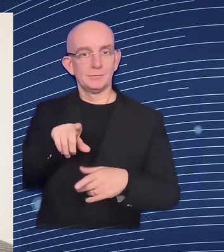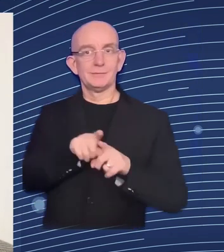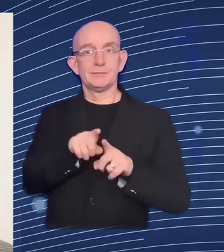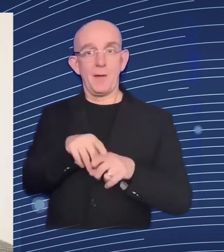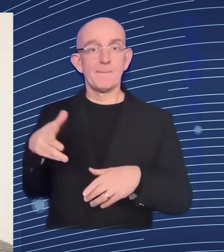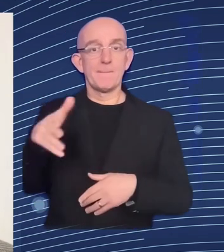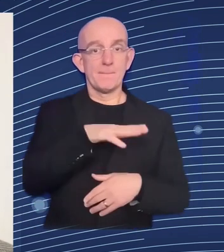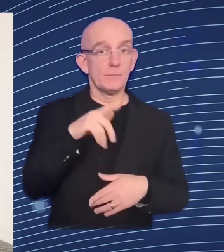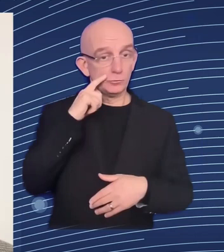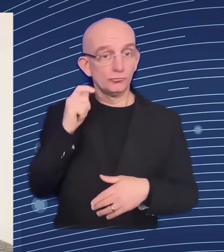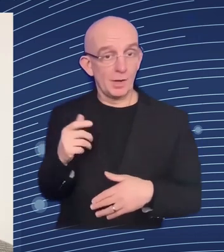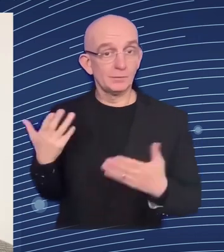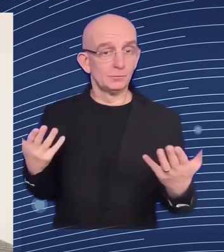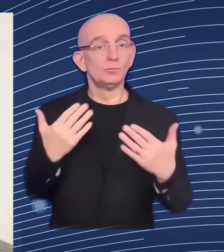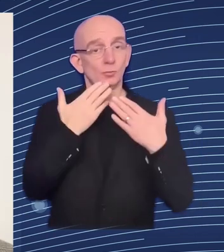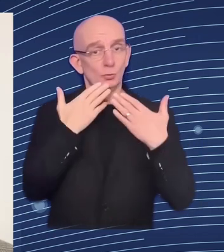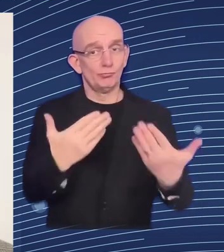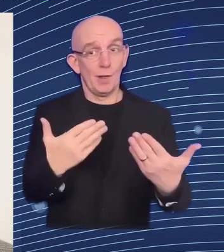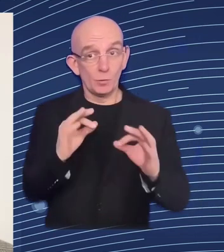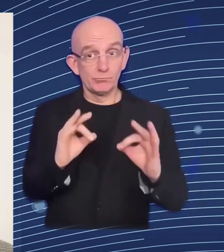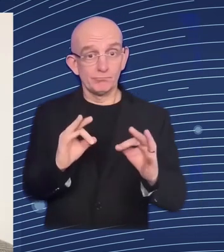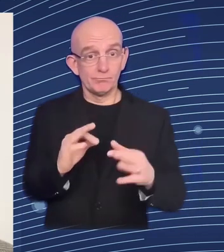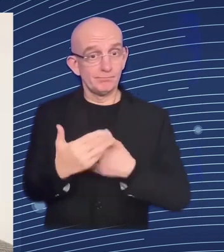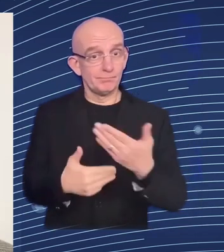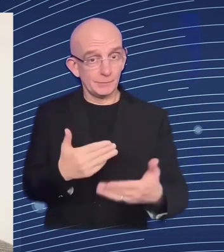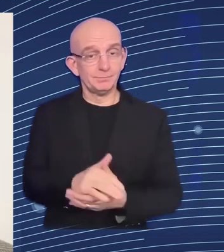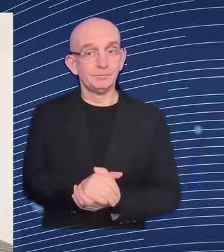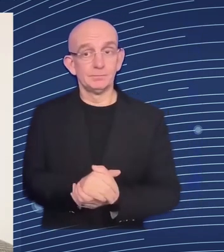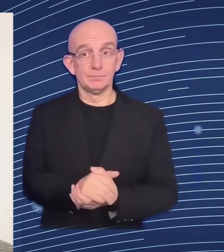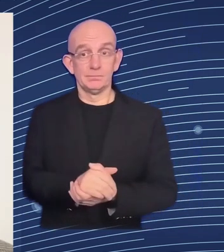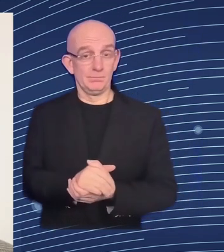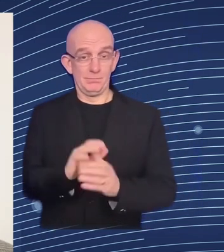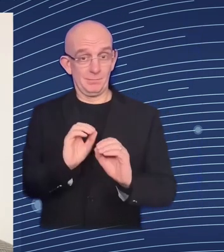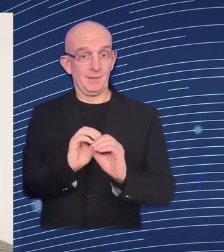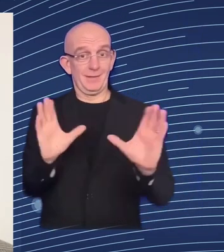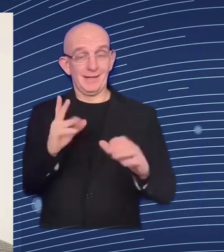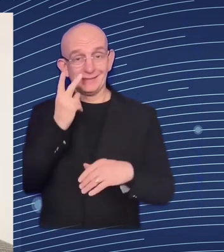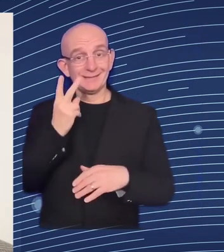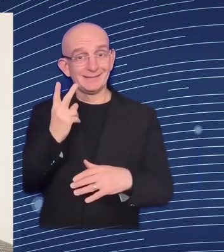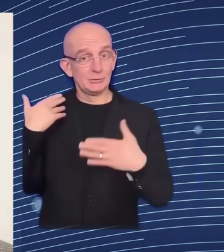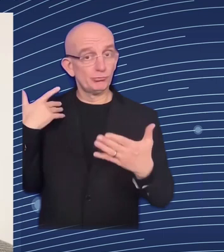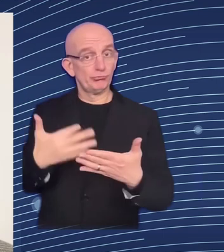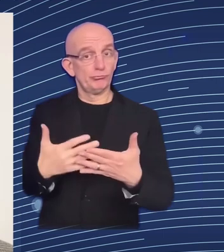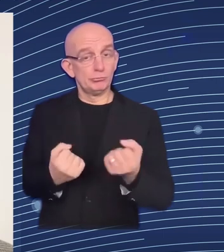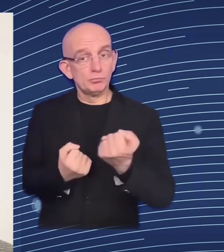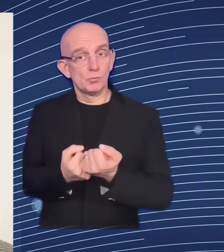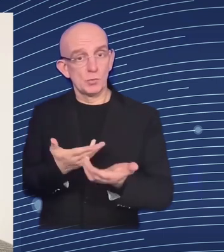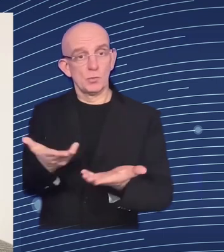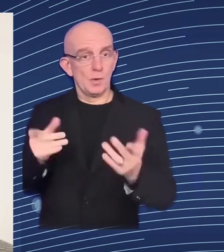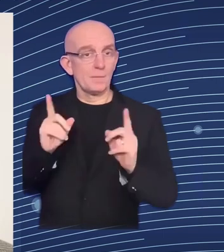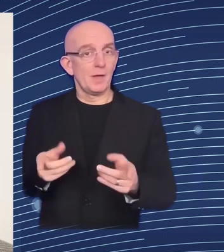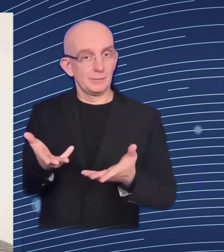give to ukraine is an essential support because it is a support precisely